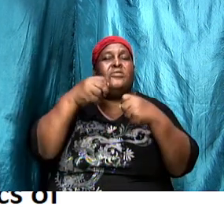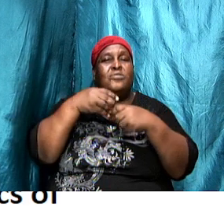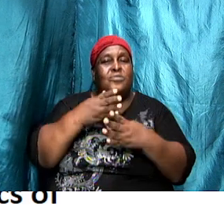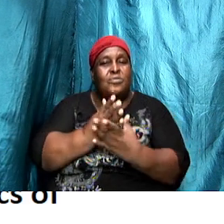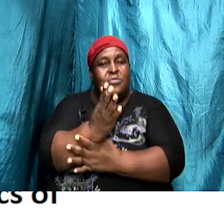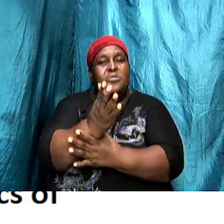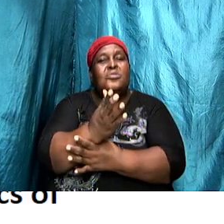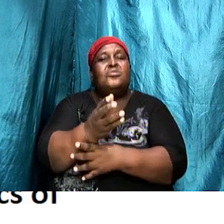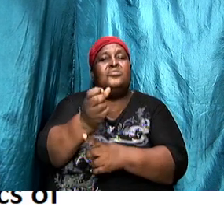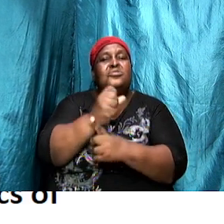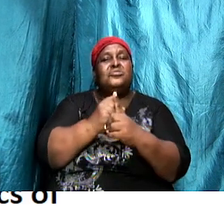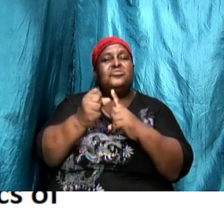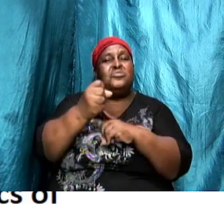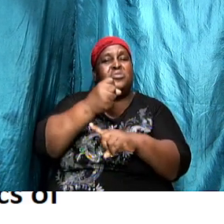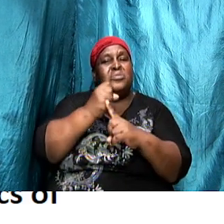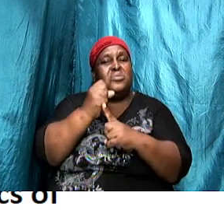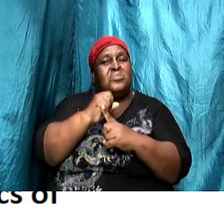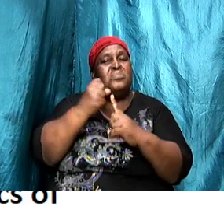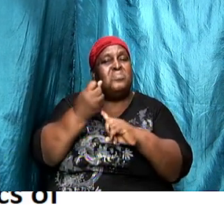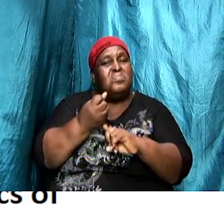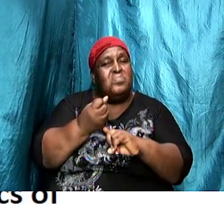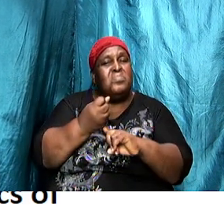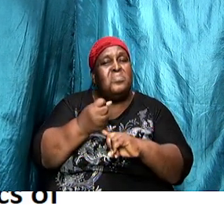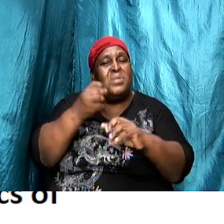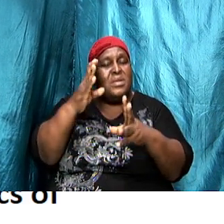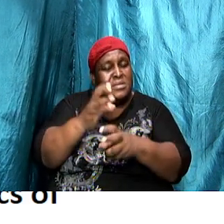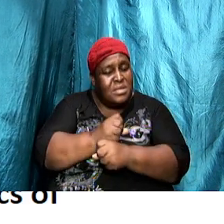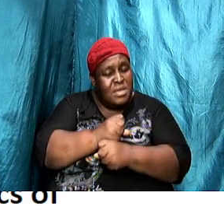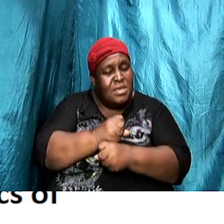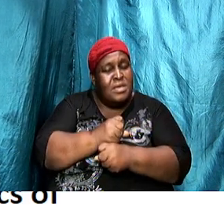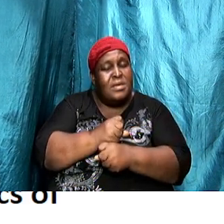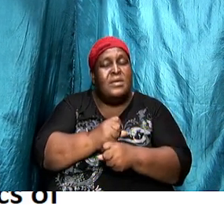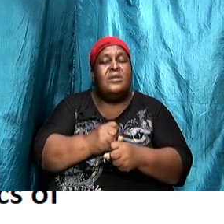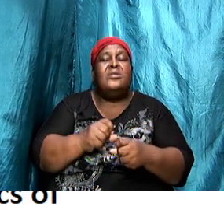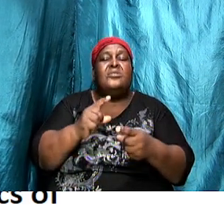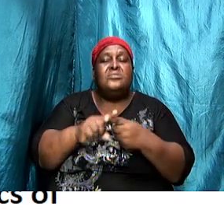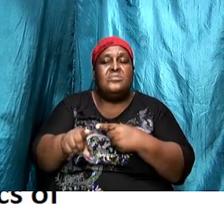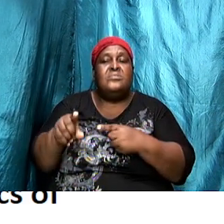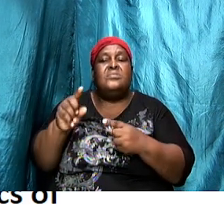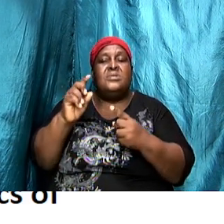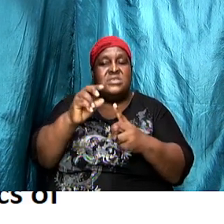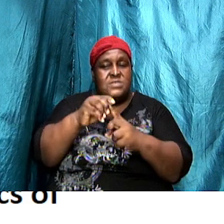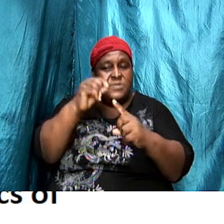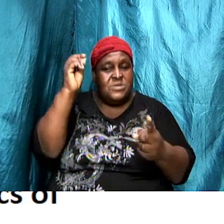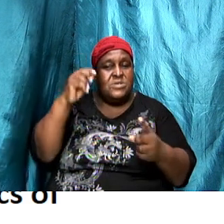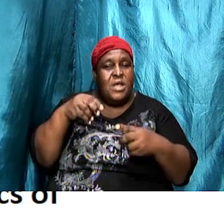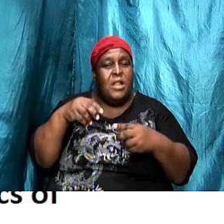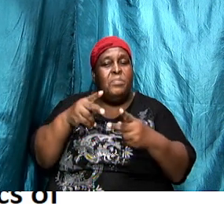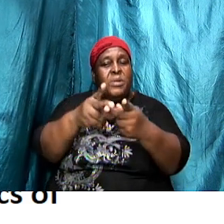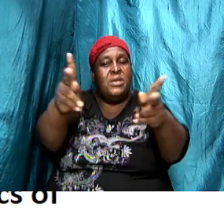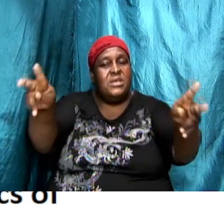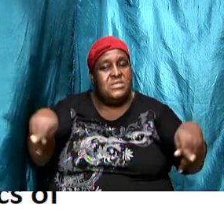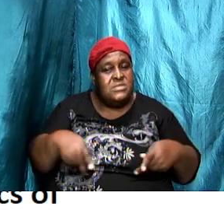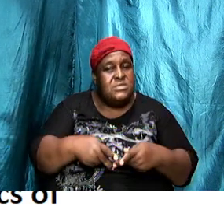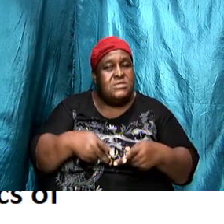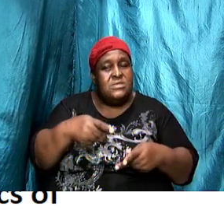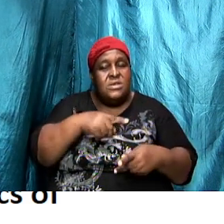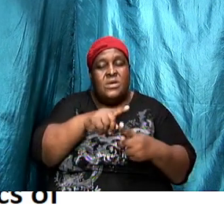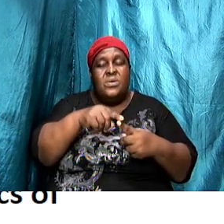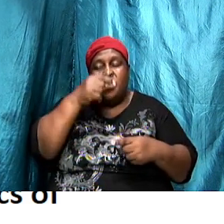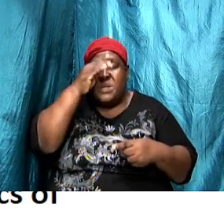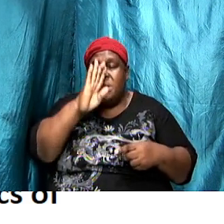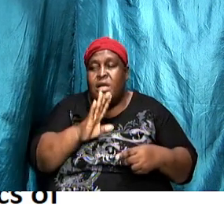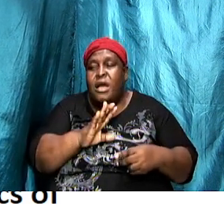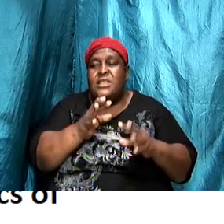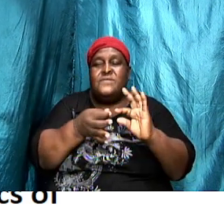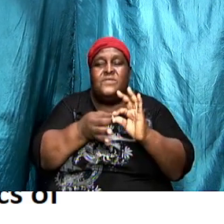crisis or he is going to take them to a particular place and when God is setting up to do a particular thing